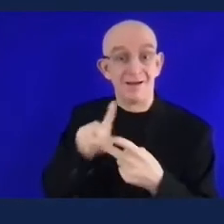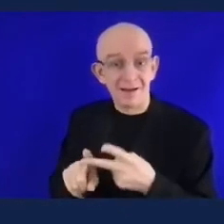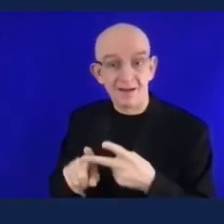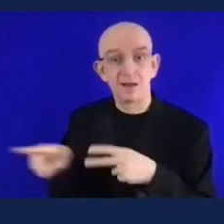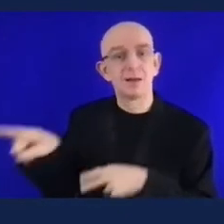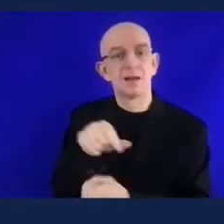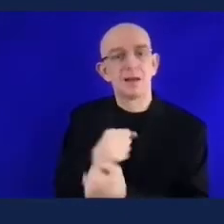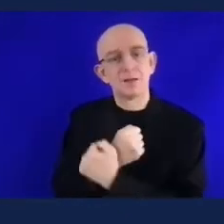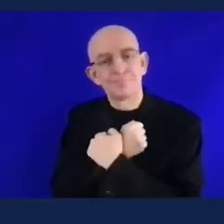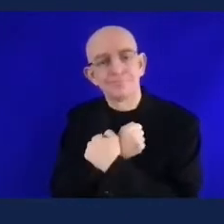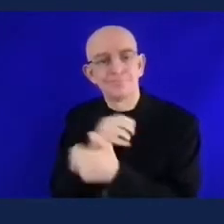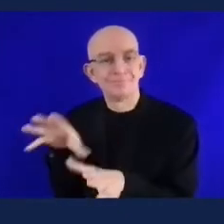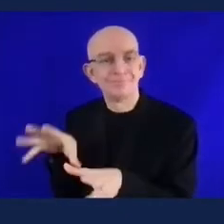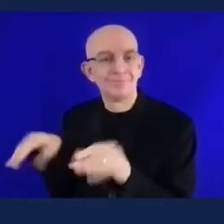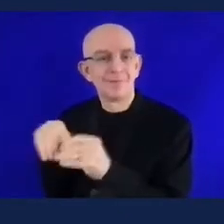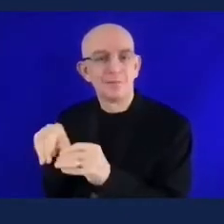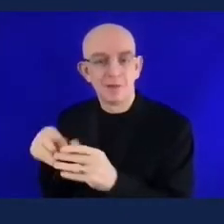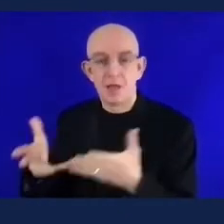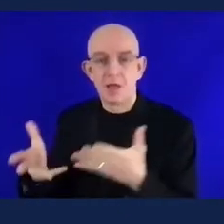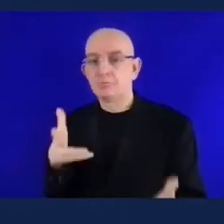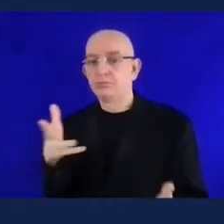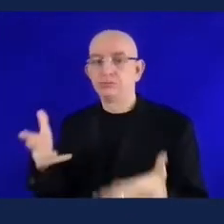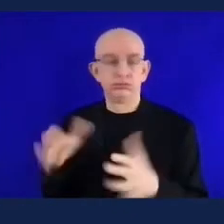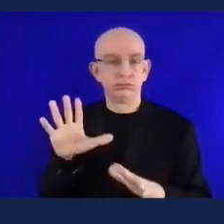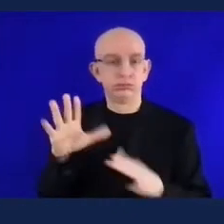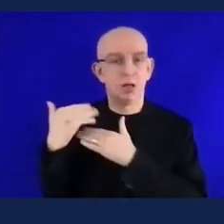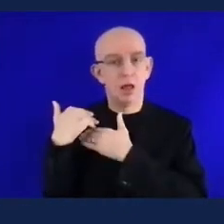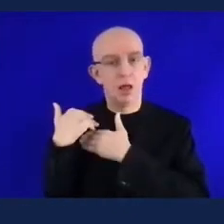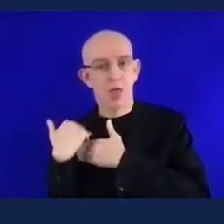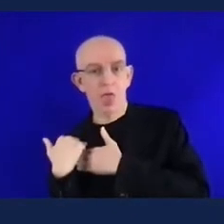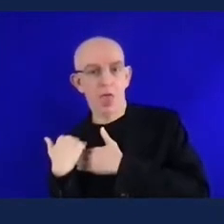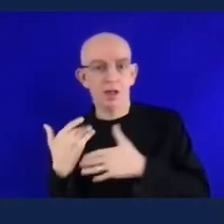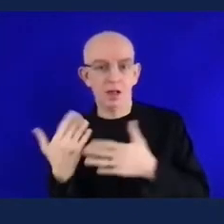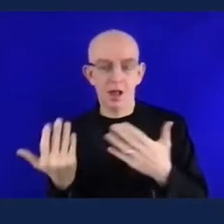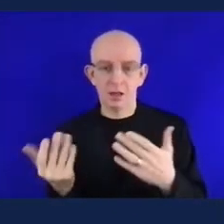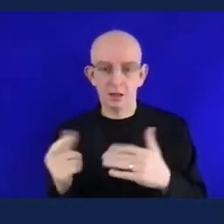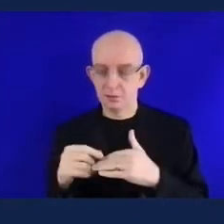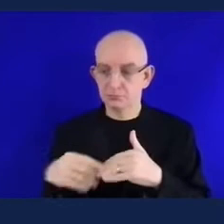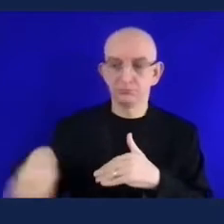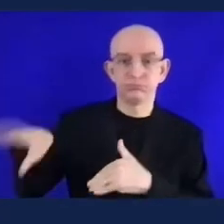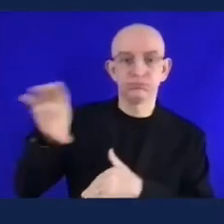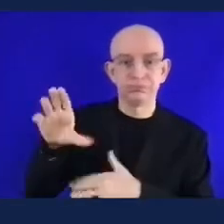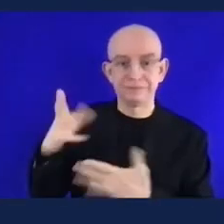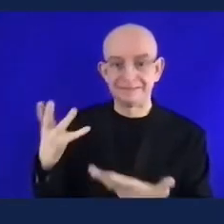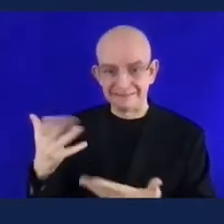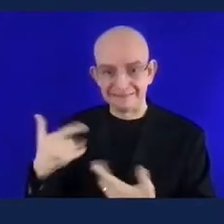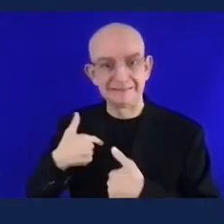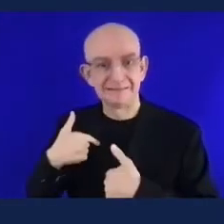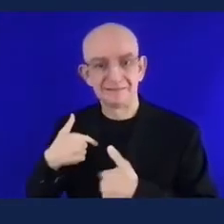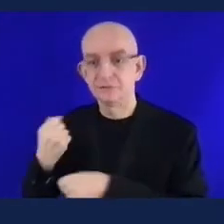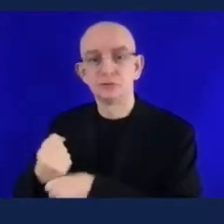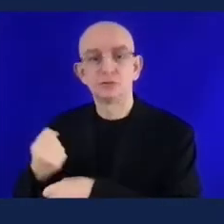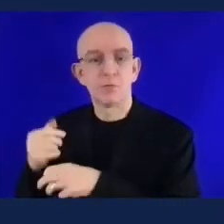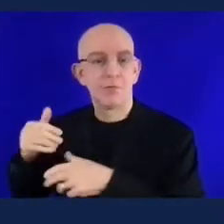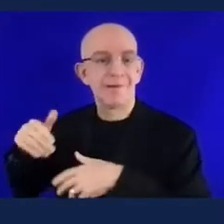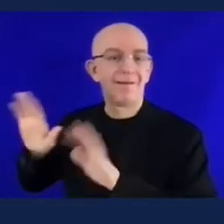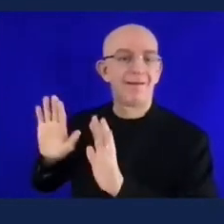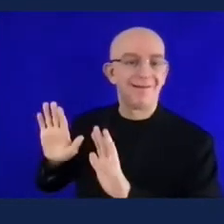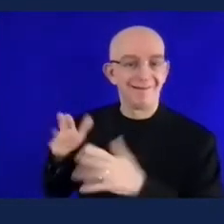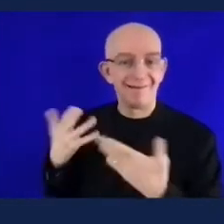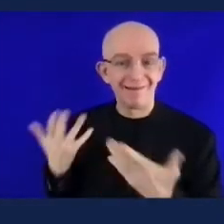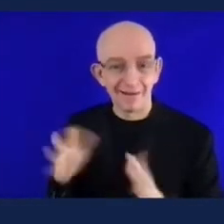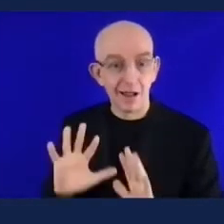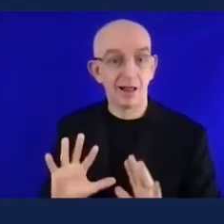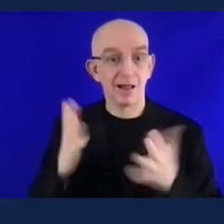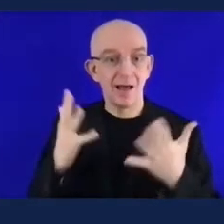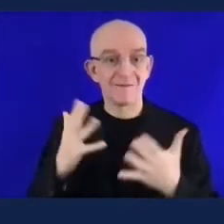so the big issue is with and i'll touch on the program which with the pandemic and and dementia has been the isolation okay people haven't